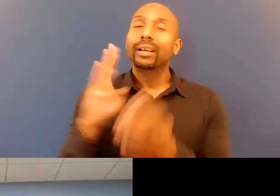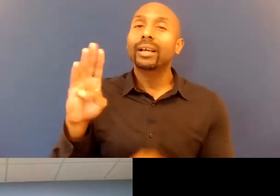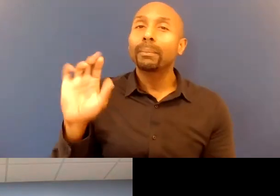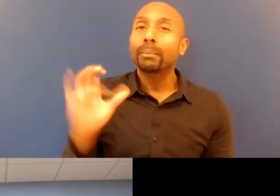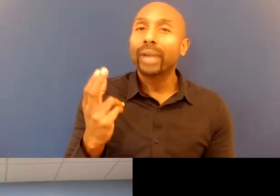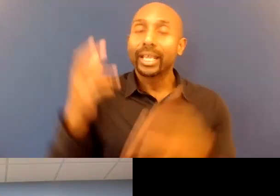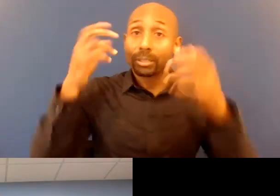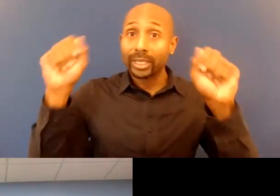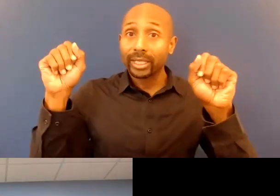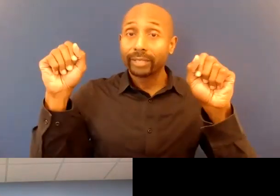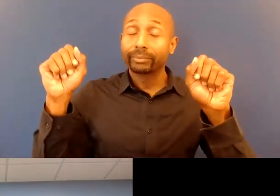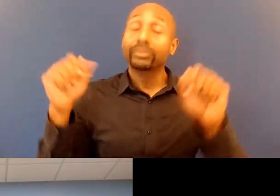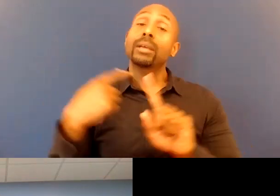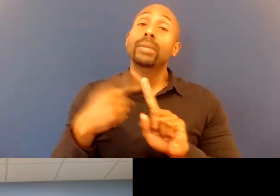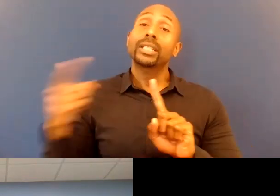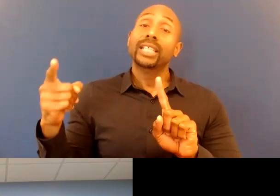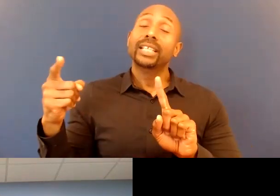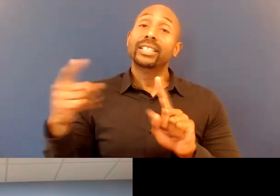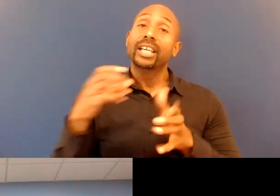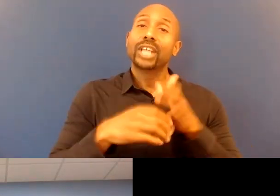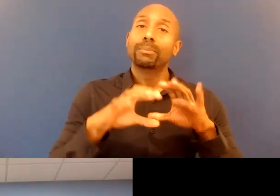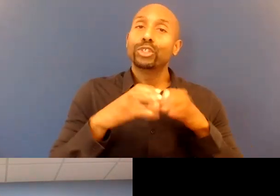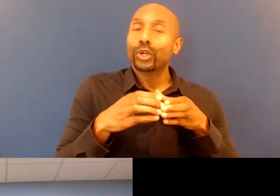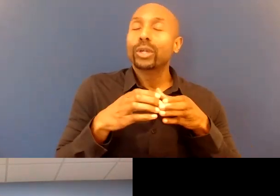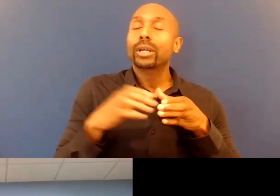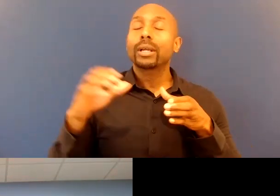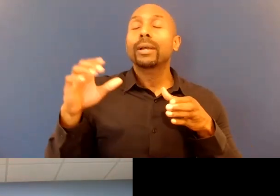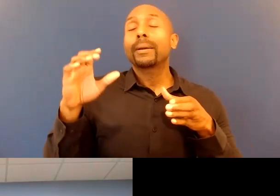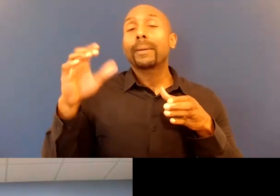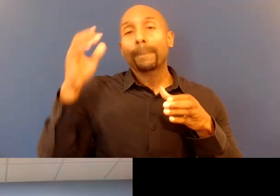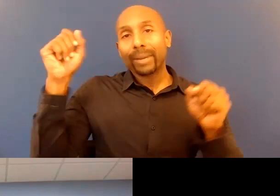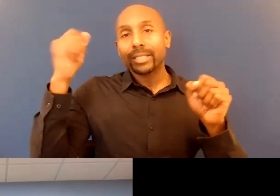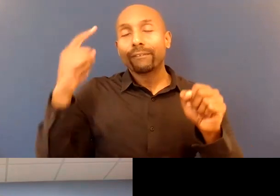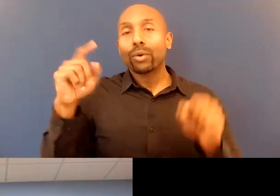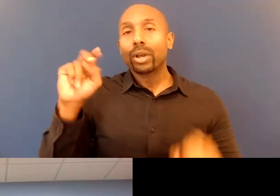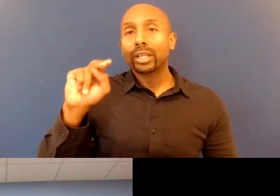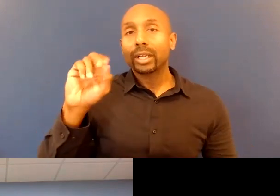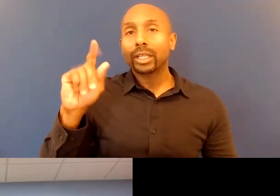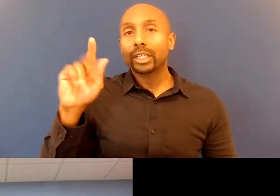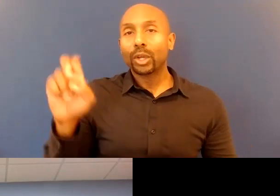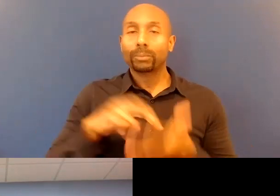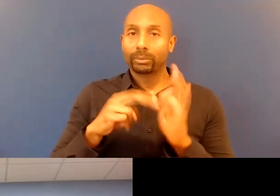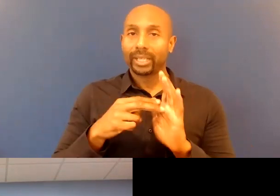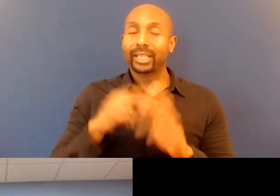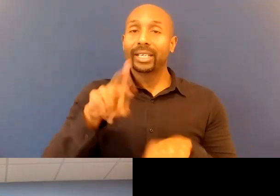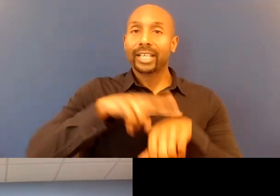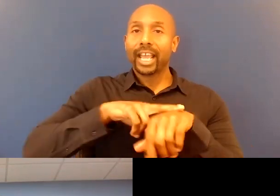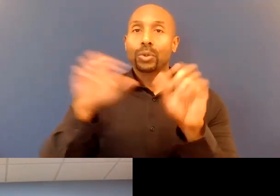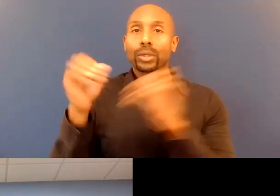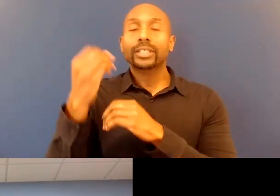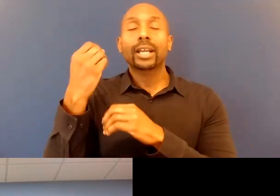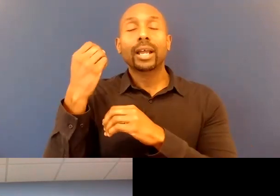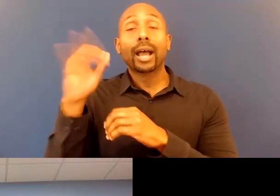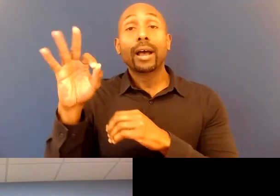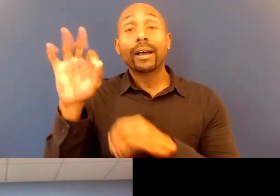as the chapter president for NOBLE, the National Organization of Black Law Enforcement Executives. Booker, I